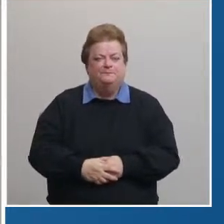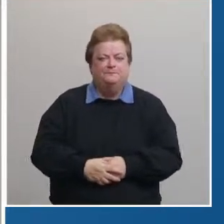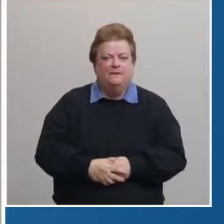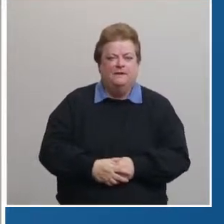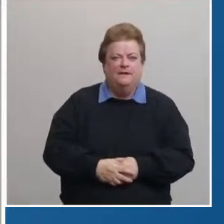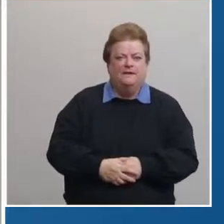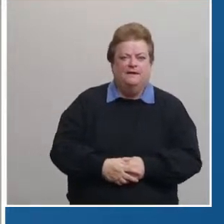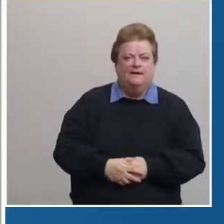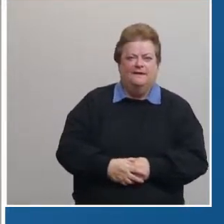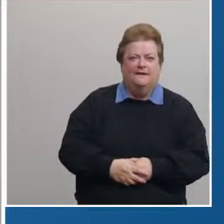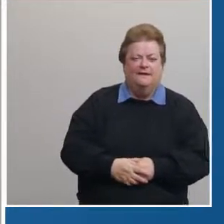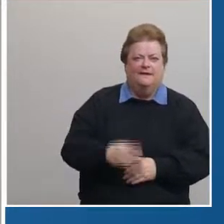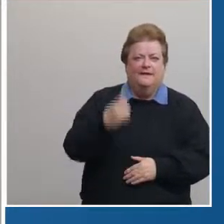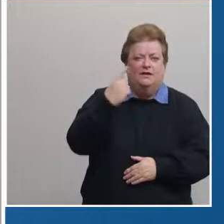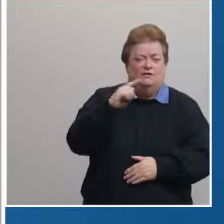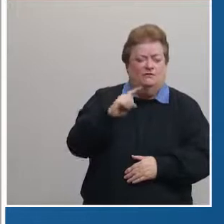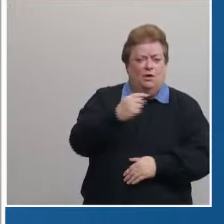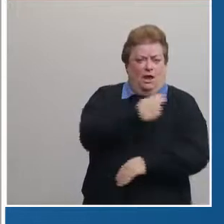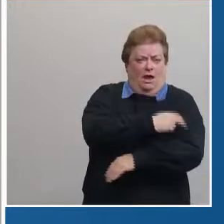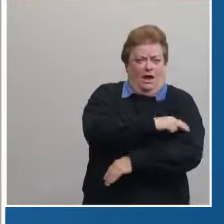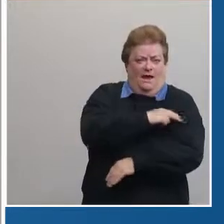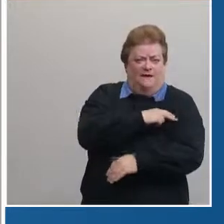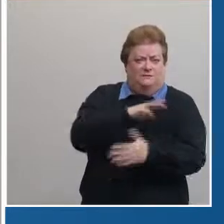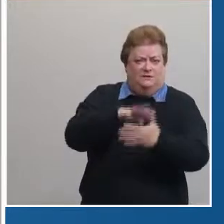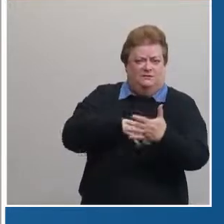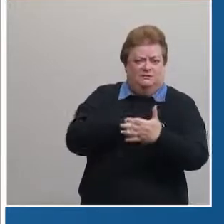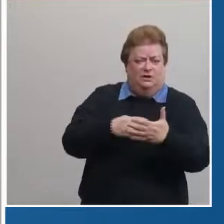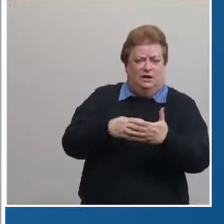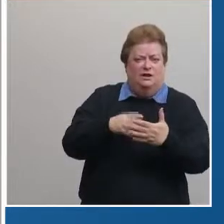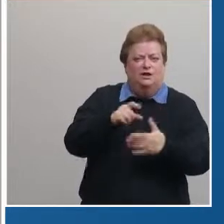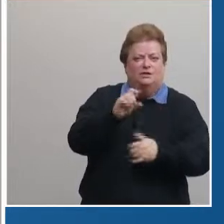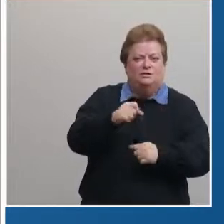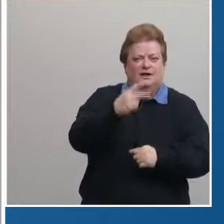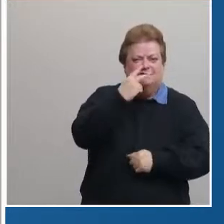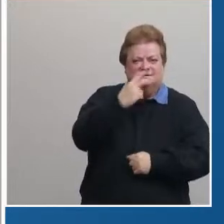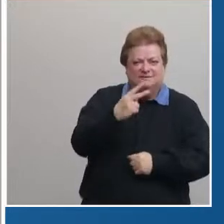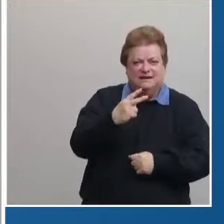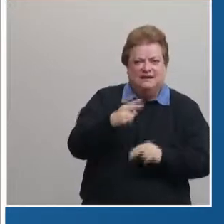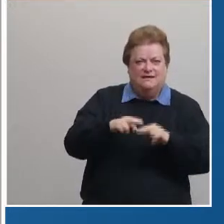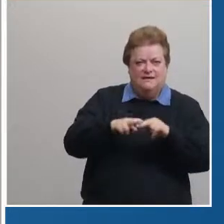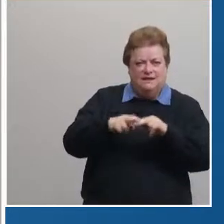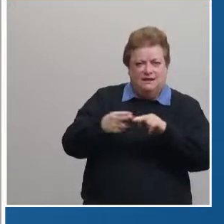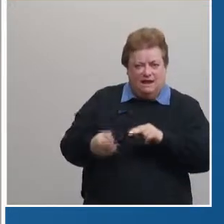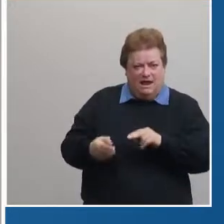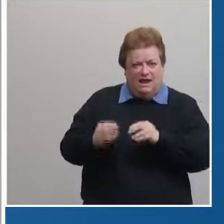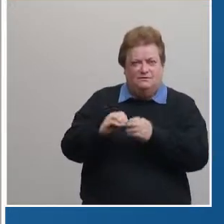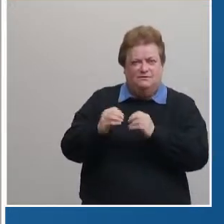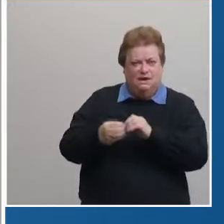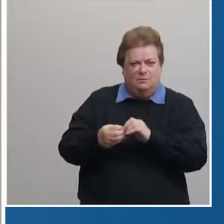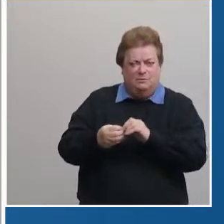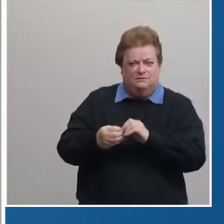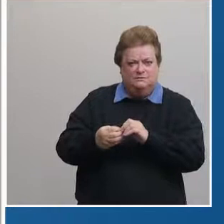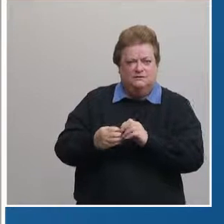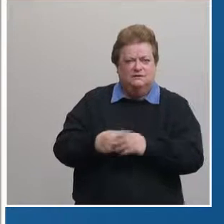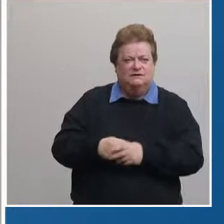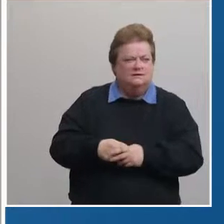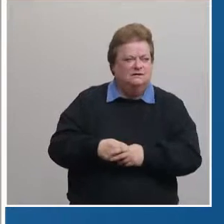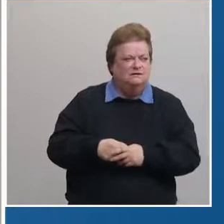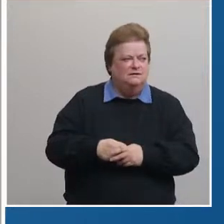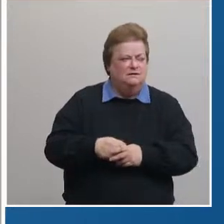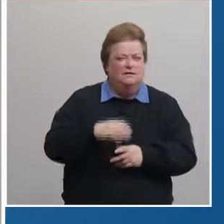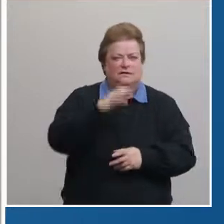on the hospitalization chart you will see the overall decline of the new cases and hospitalizations